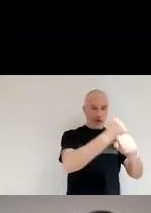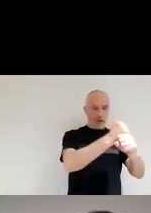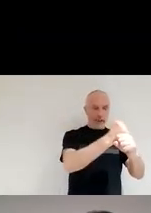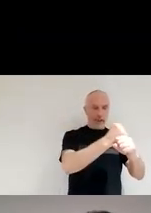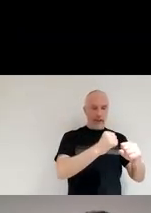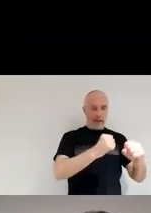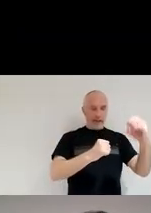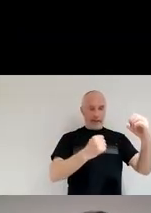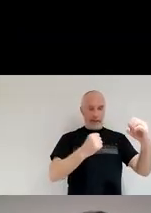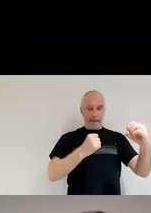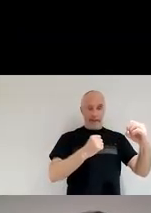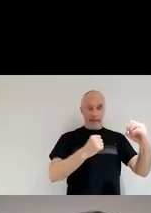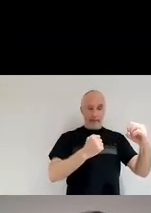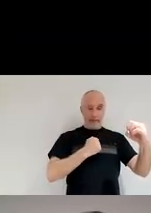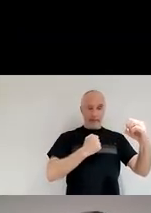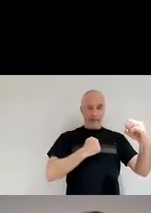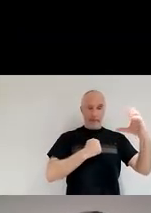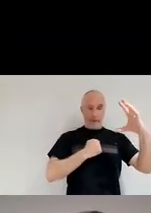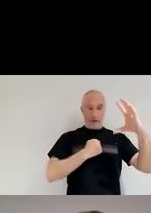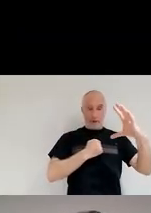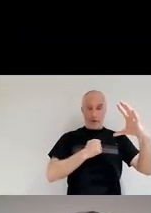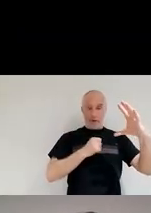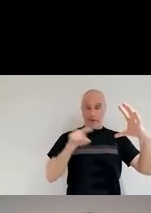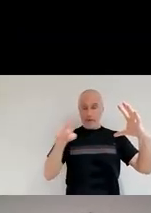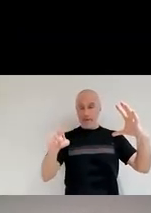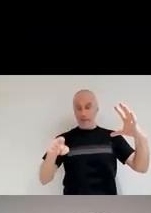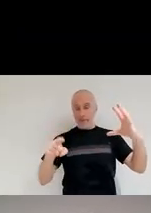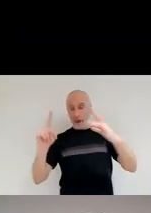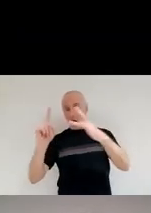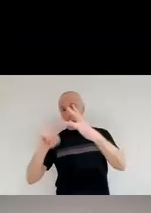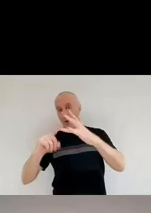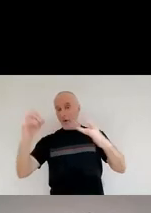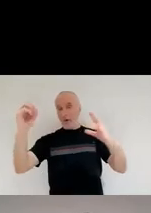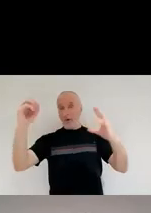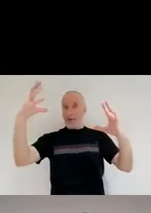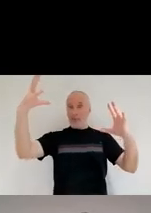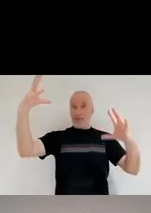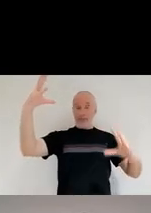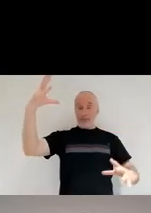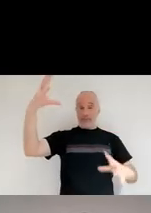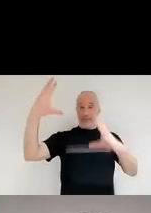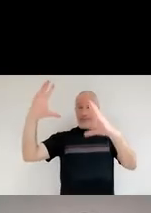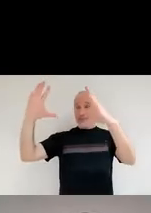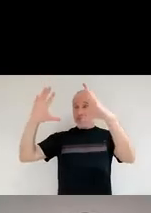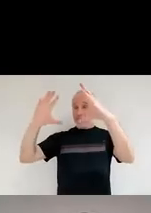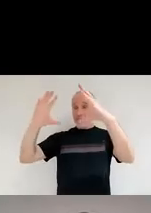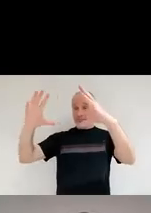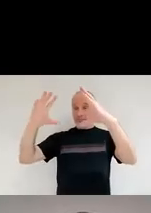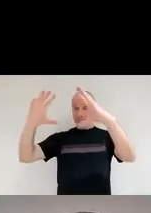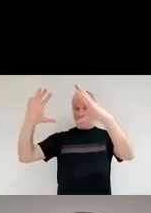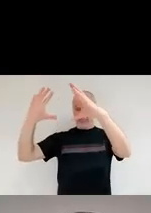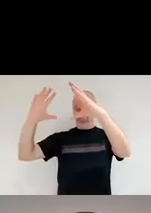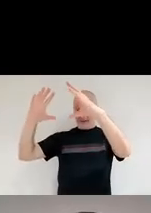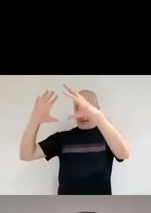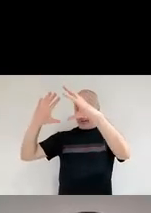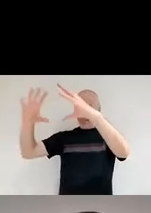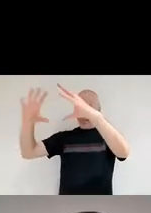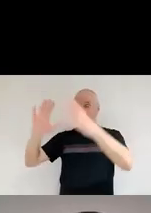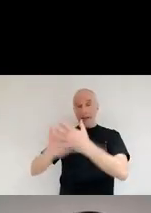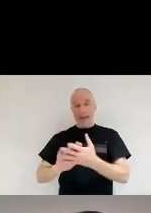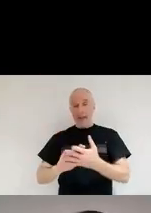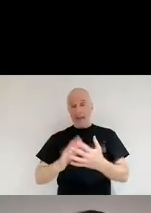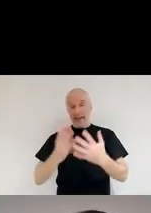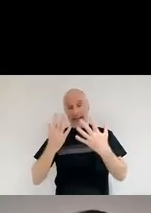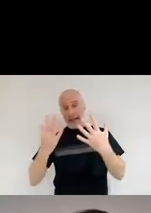And we are talking now about stars like this O stars, which have tens, sometimes even hundreds of solar